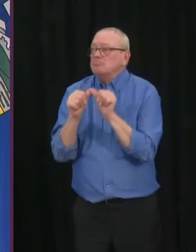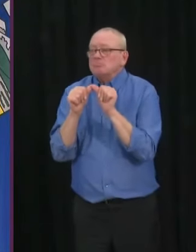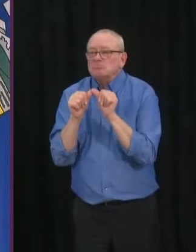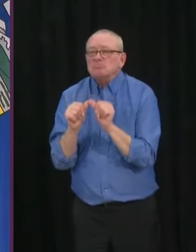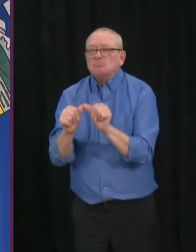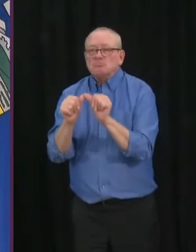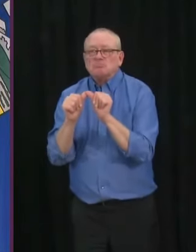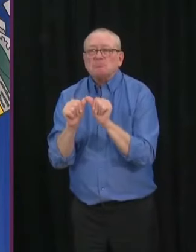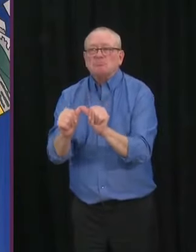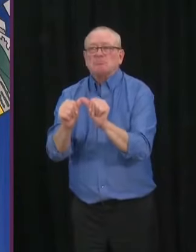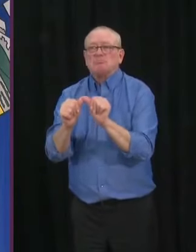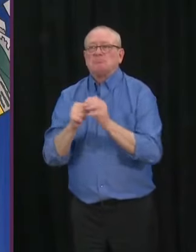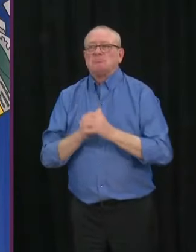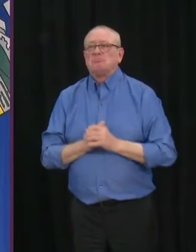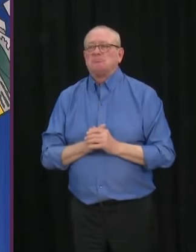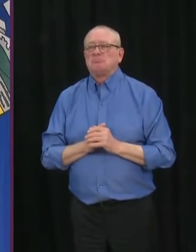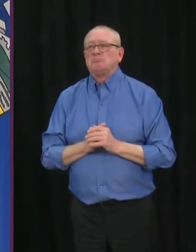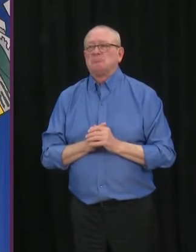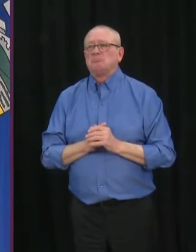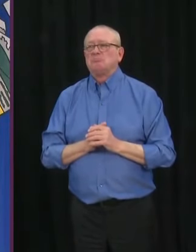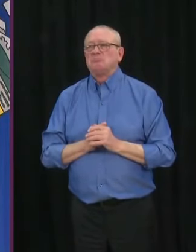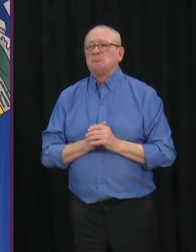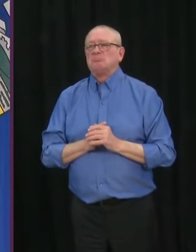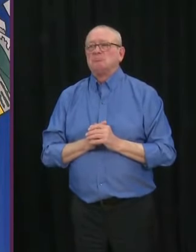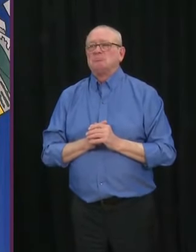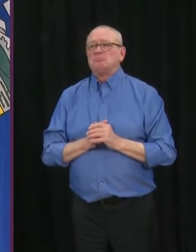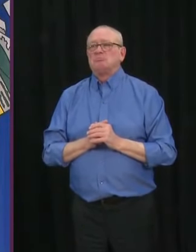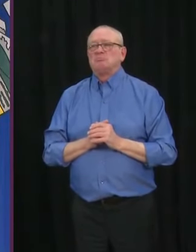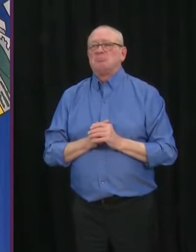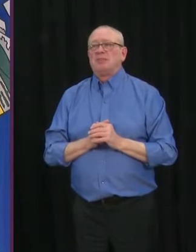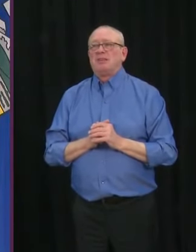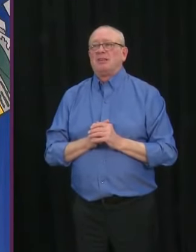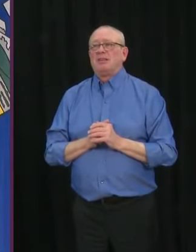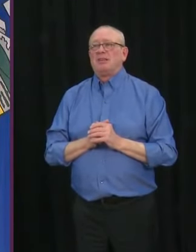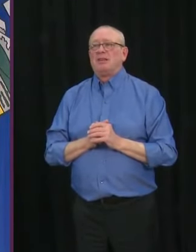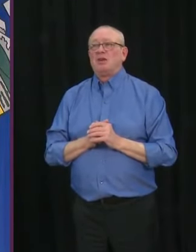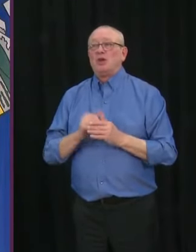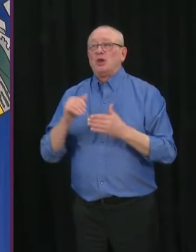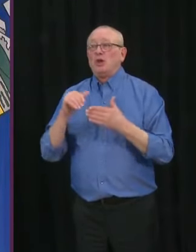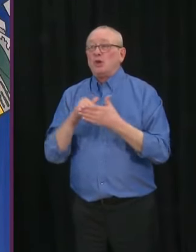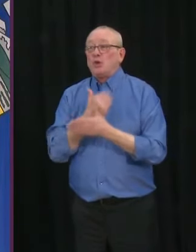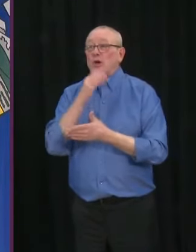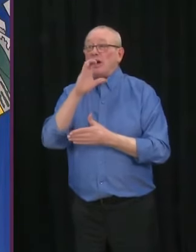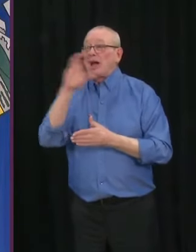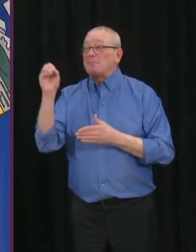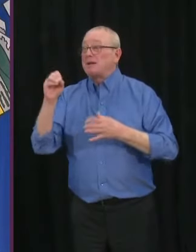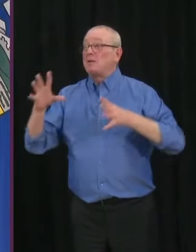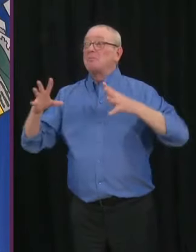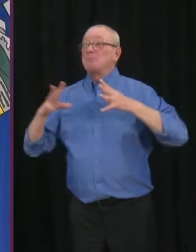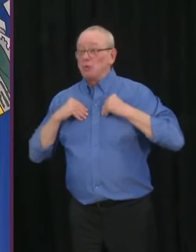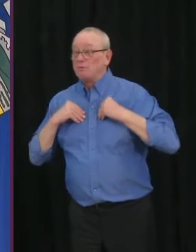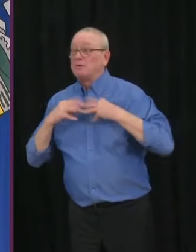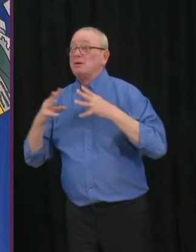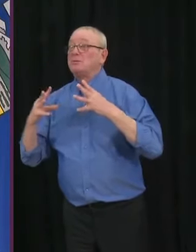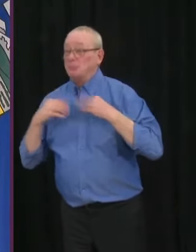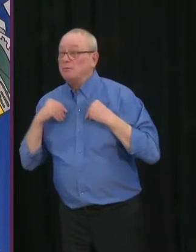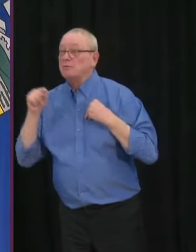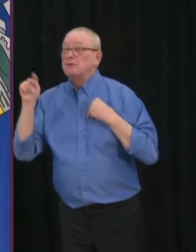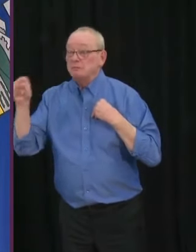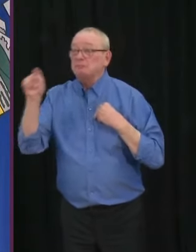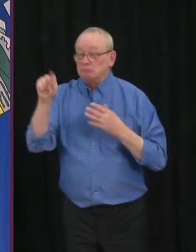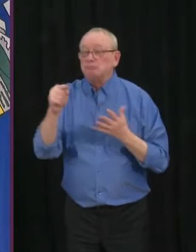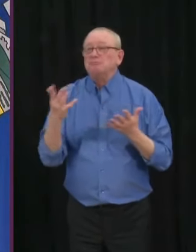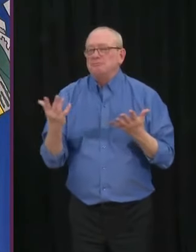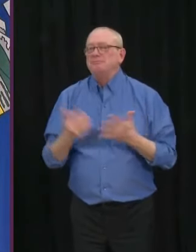that they need to get quicker approvals for more vaccines to come online in the coming months, and for